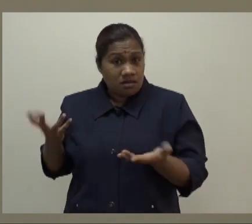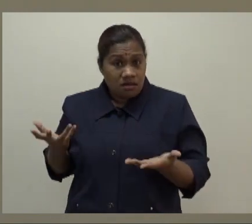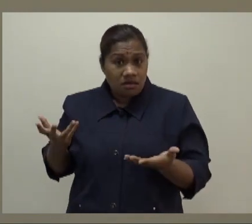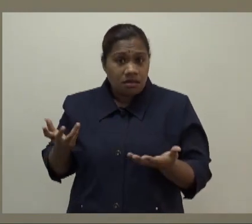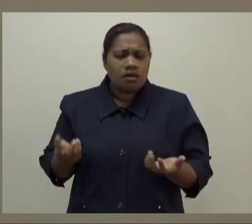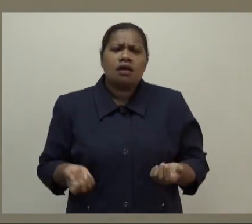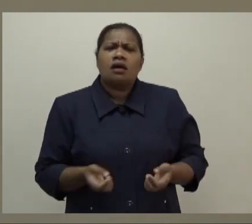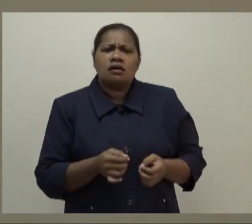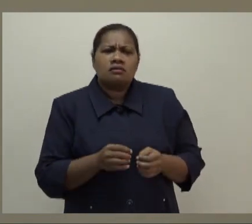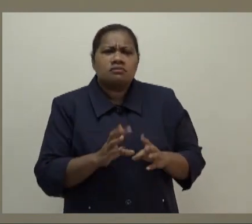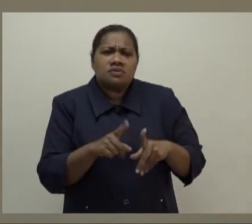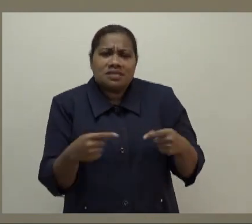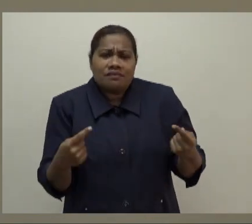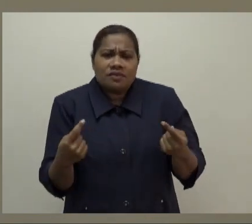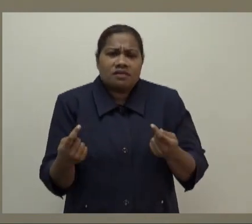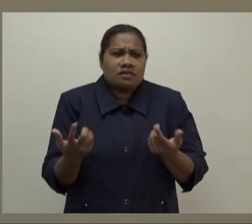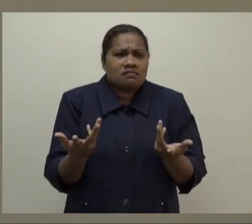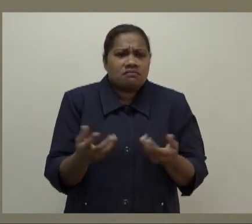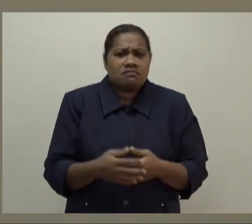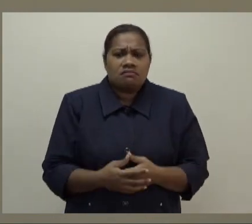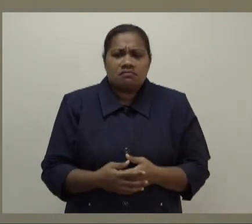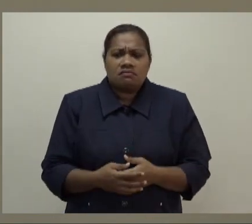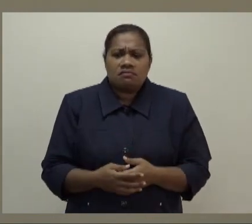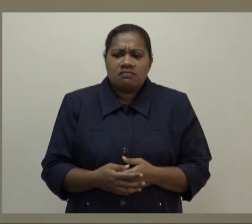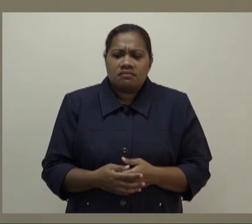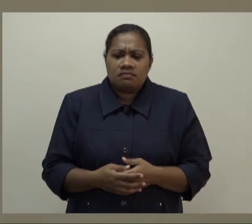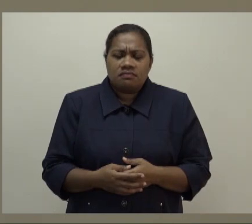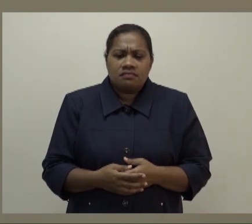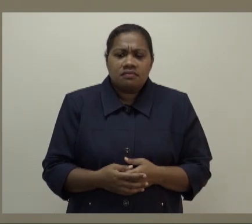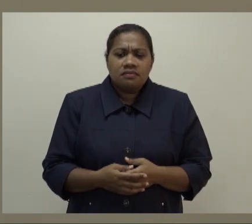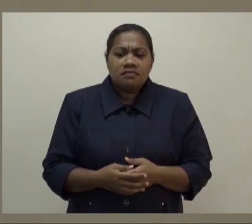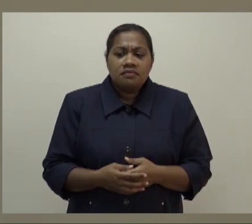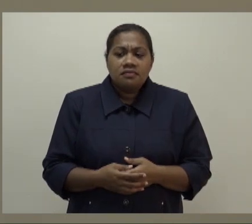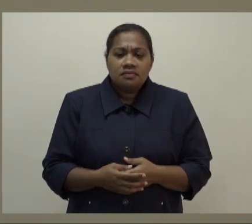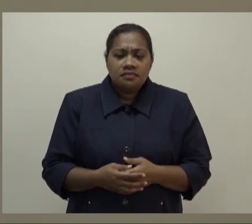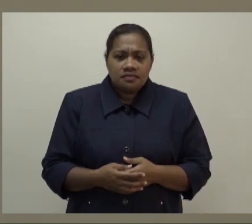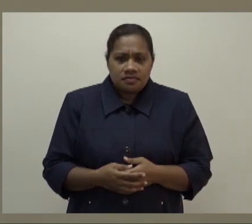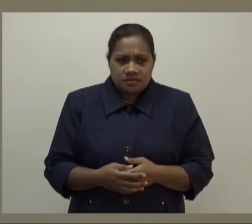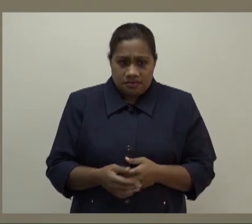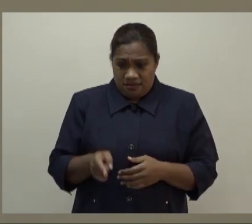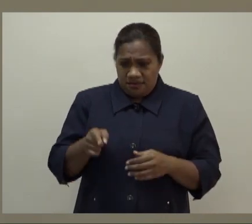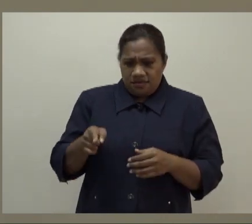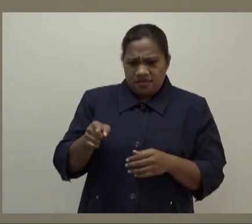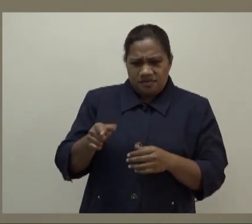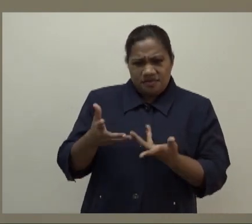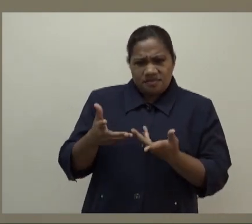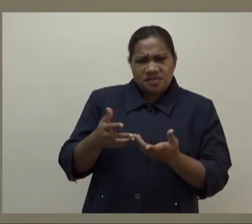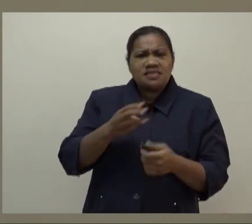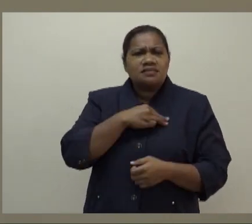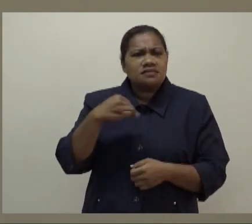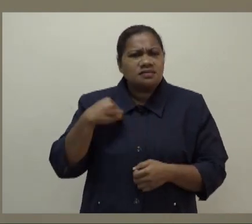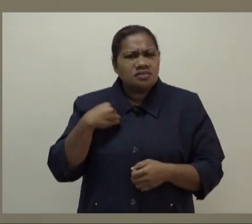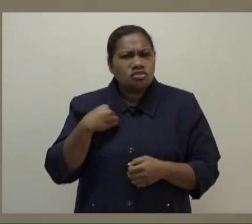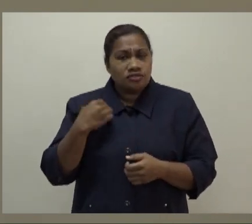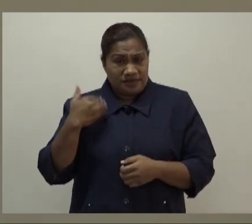is it something that other vacant that that creates in the Ministry of Health, is it something that you're concerned about?